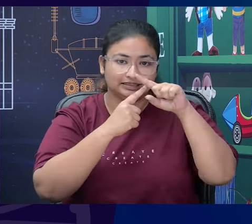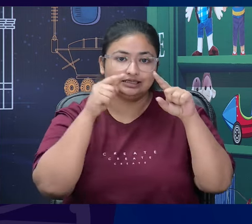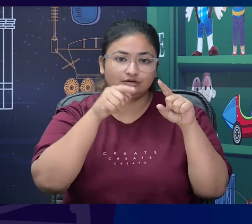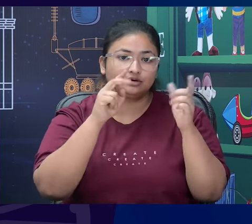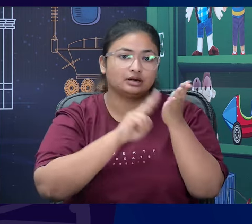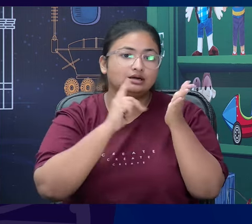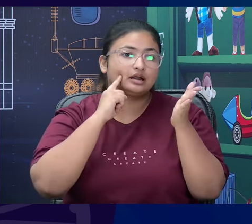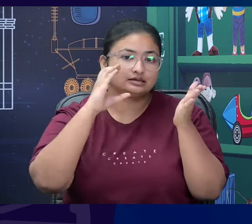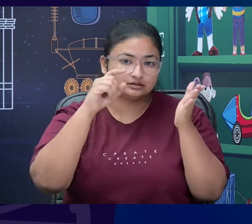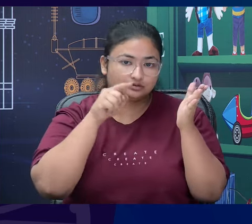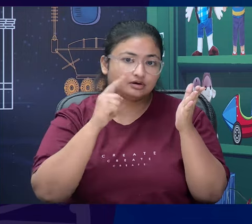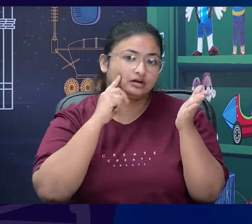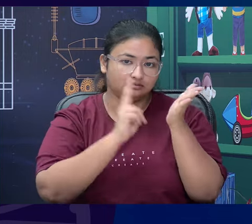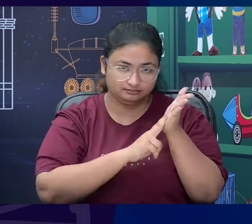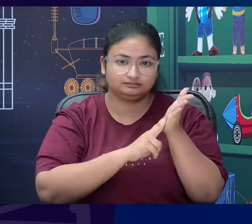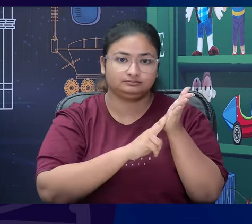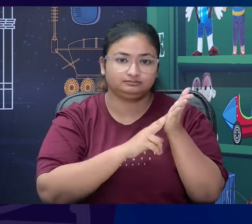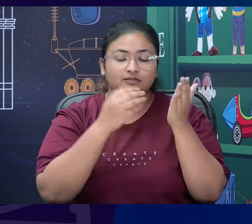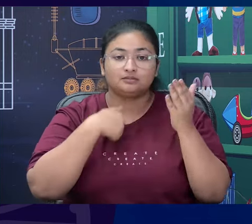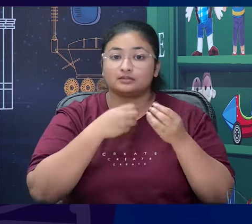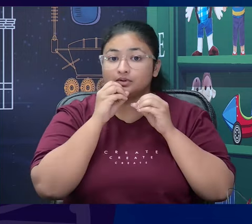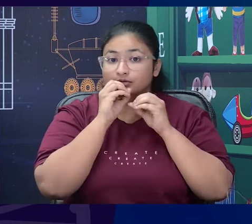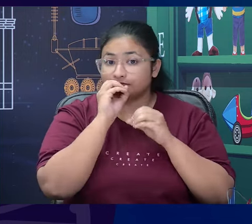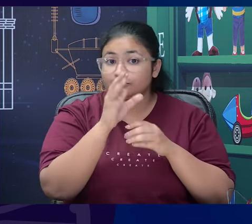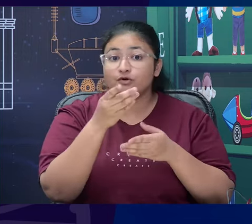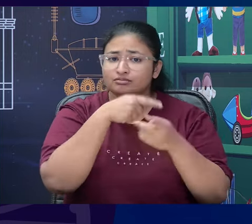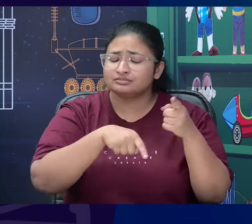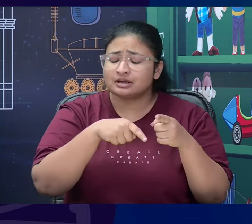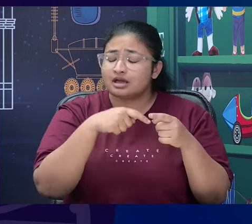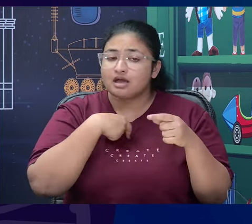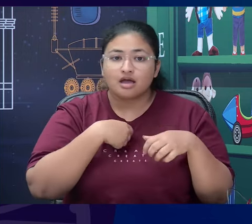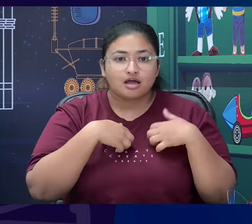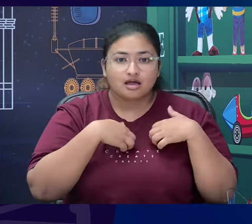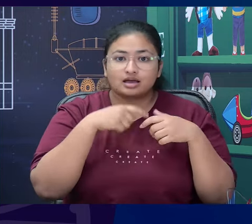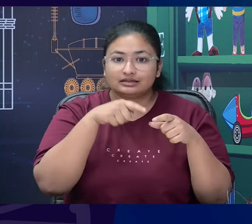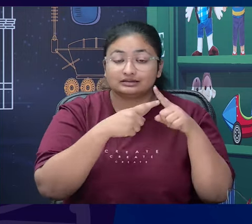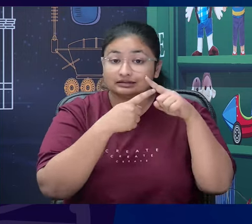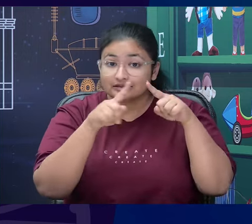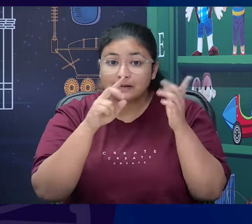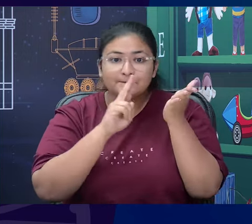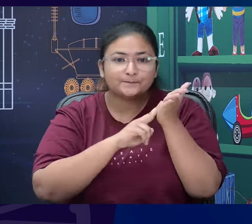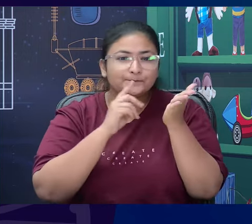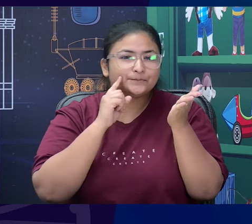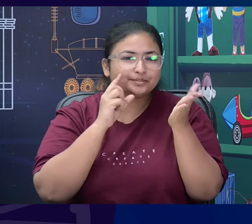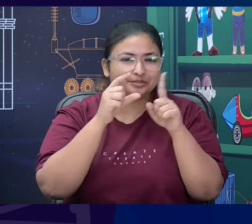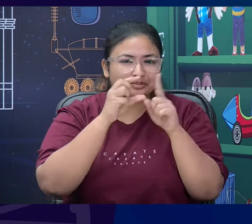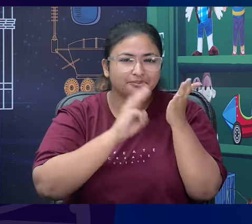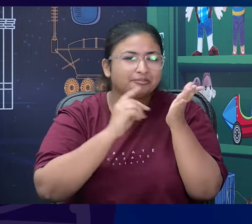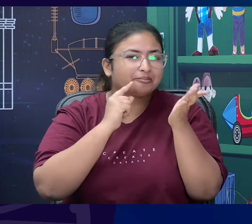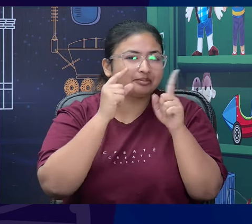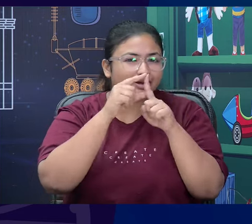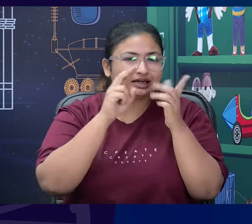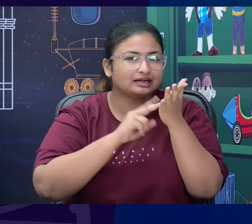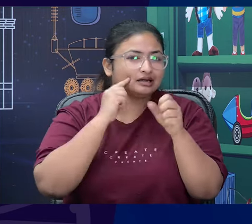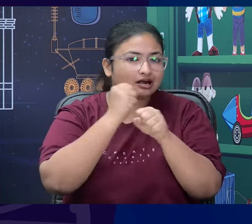.in. Let me tell you that this is going to be an amazing read, The Midnight Visitor and I am all excited to read